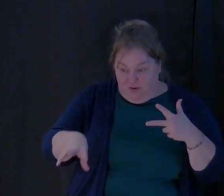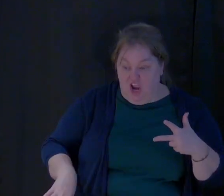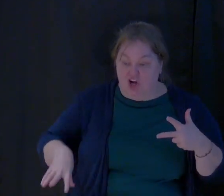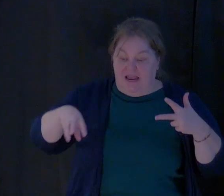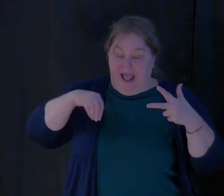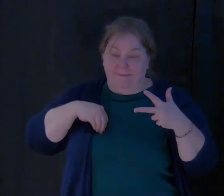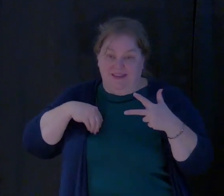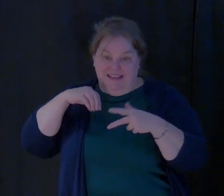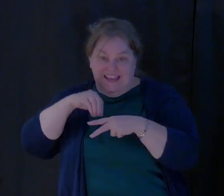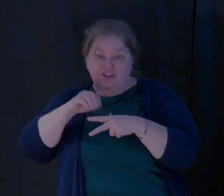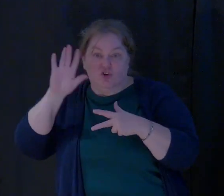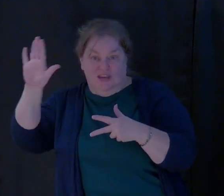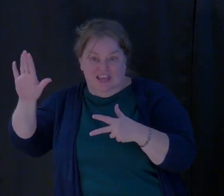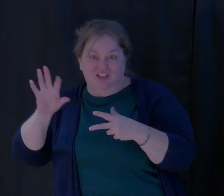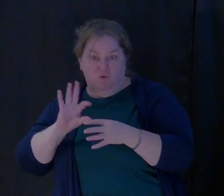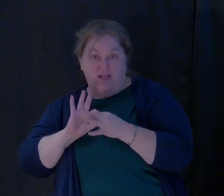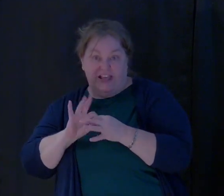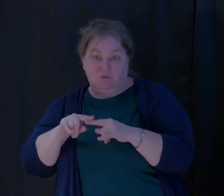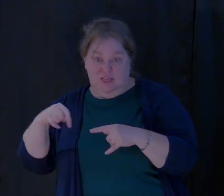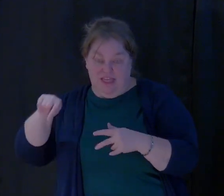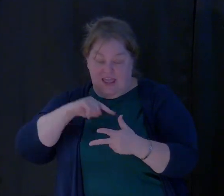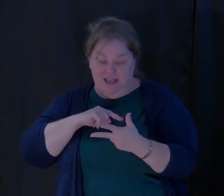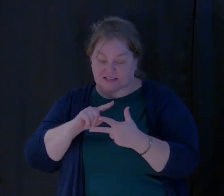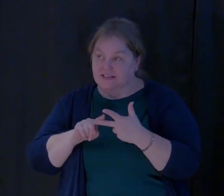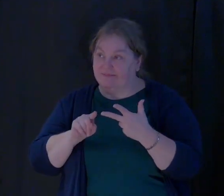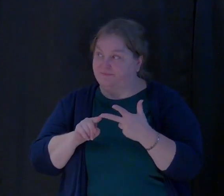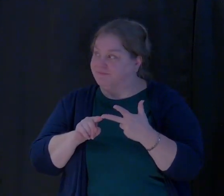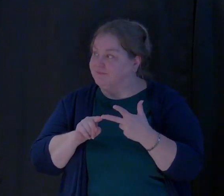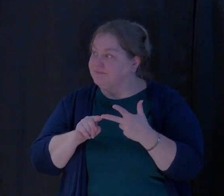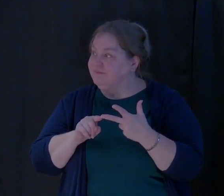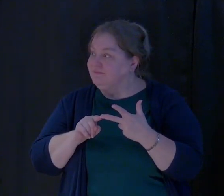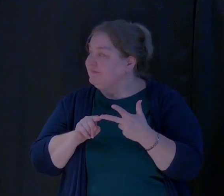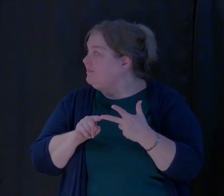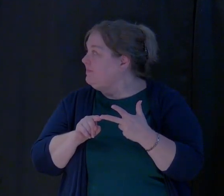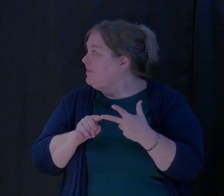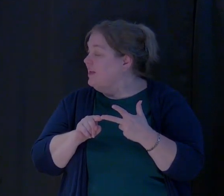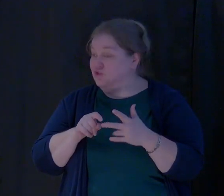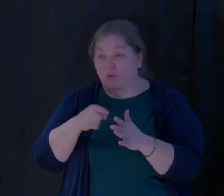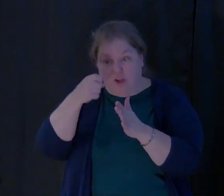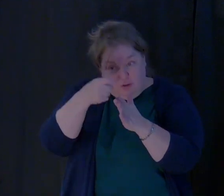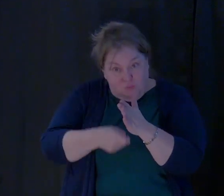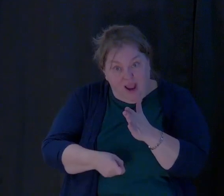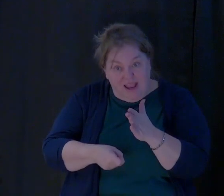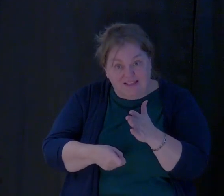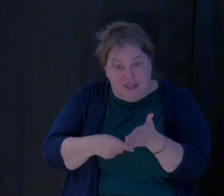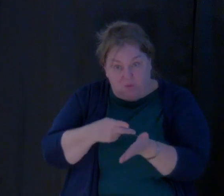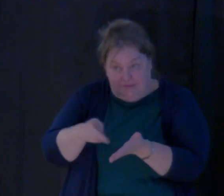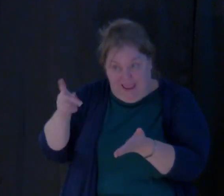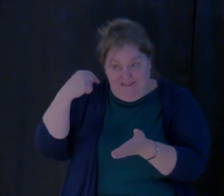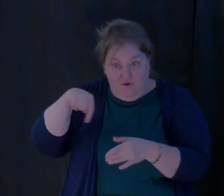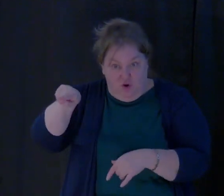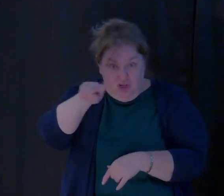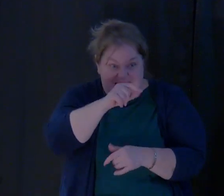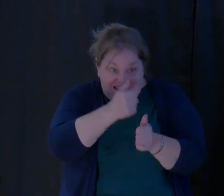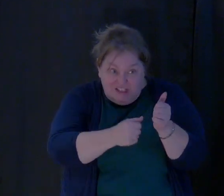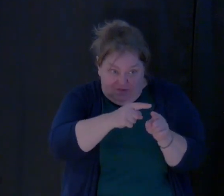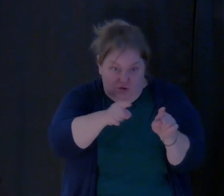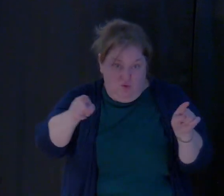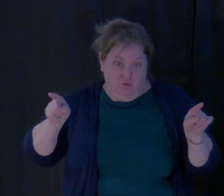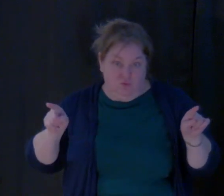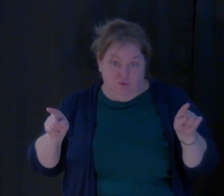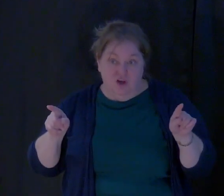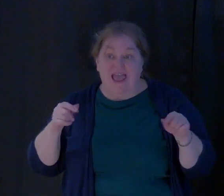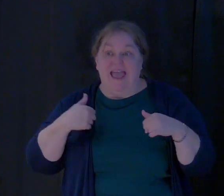his sonship, we're adopted in his relationship with us and so there was a price that he paid for us and we are valued because